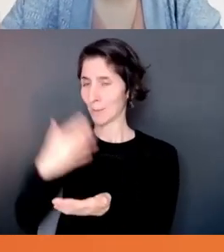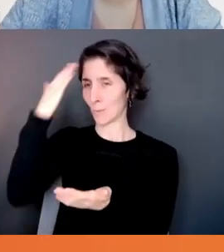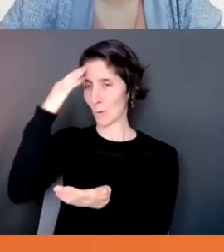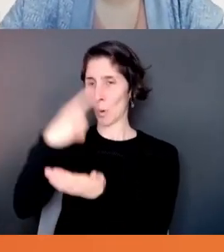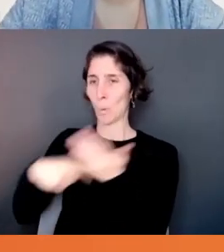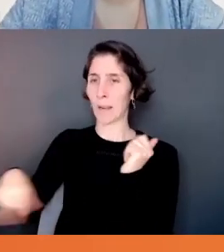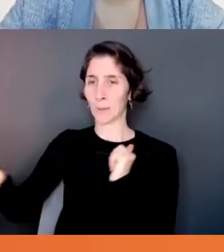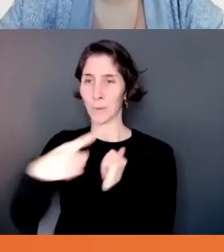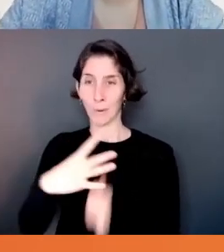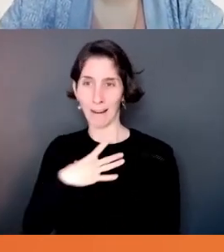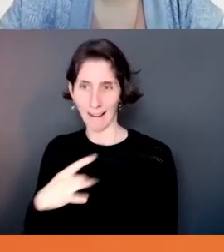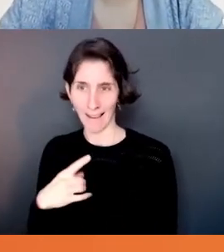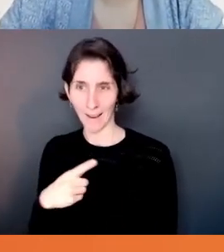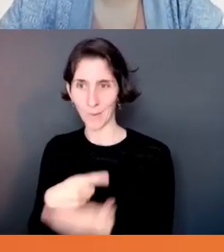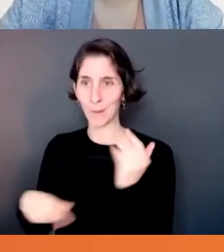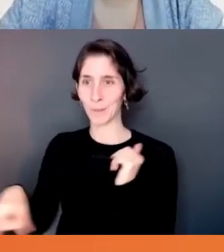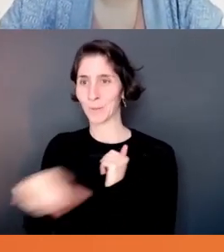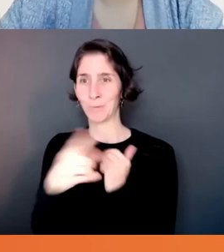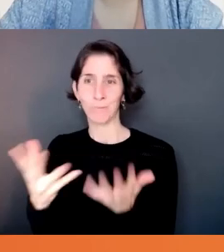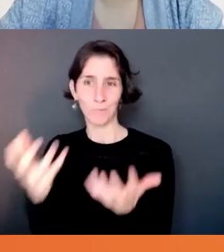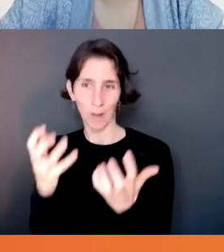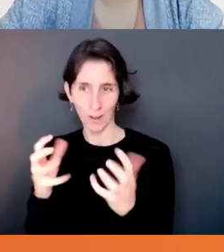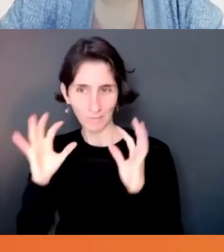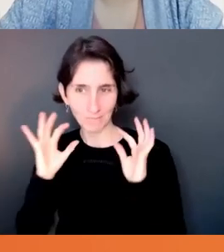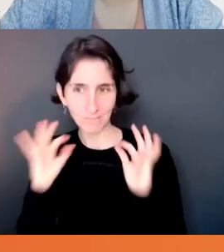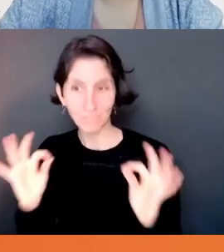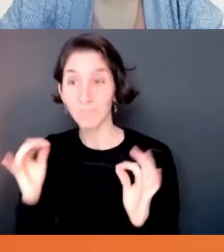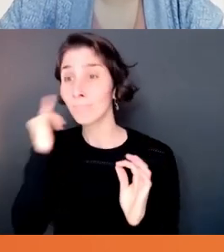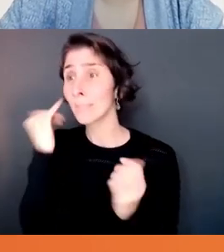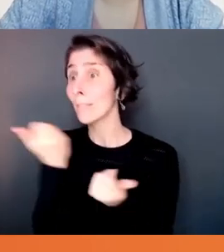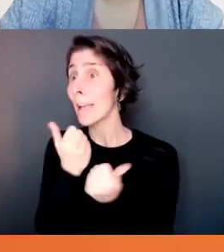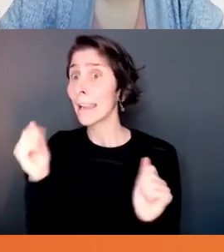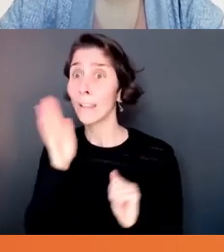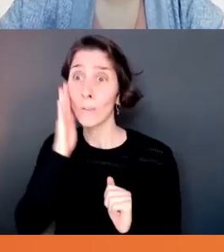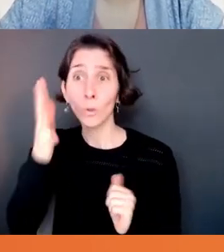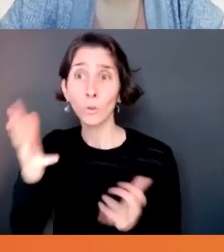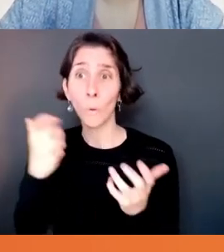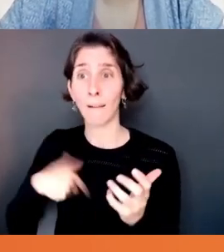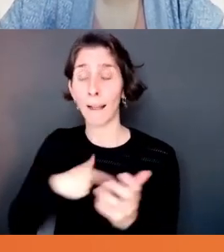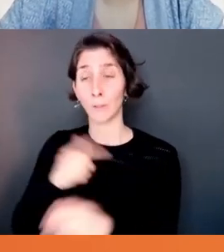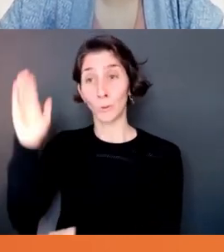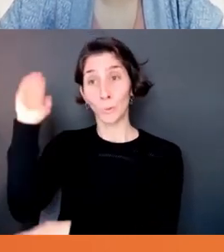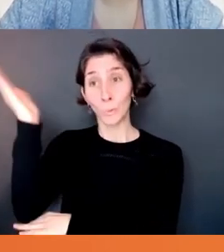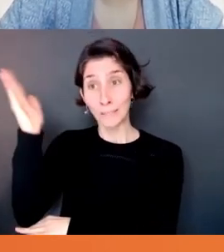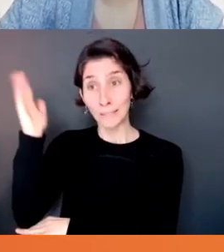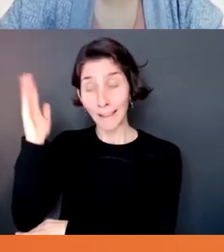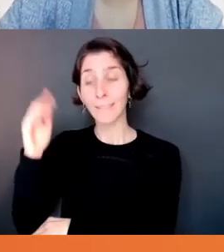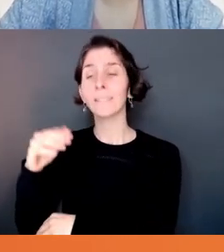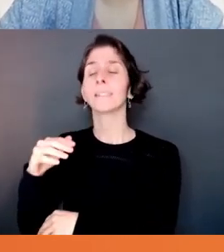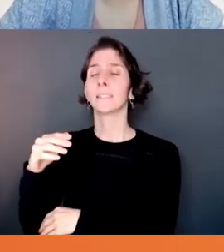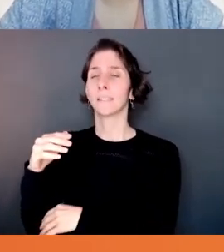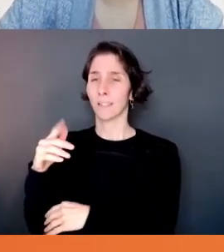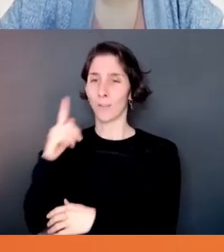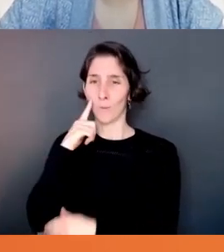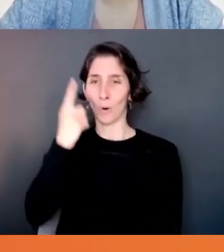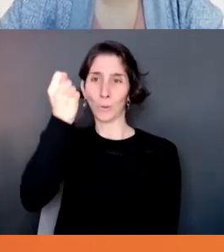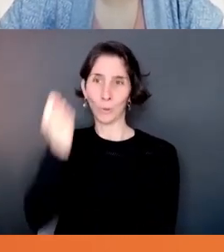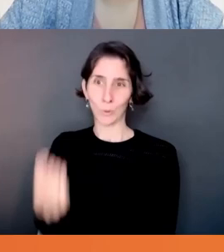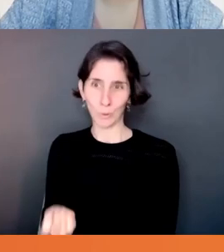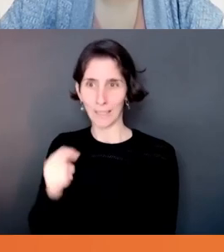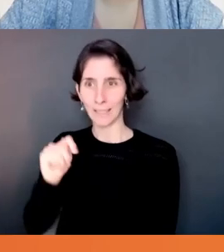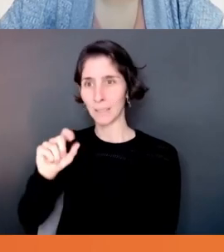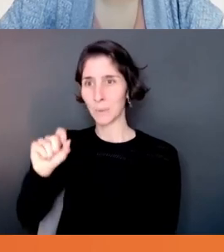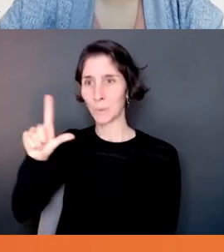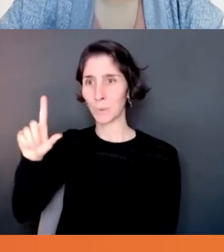see. So we'll do that. If there's anything you want to see us present on one of these Toolkit Tuesdays, please do share that with